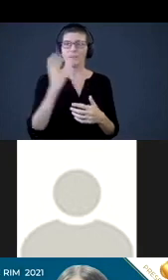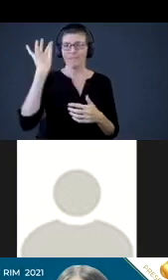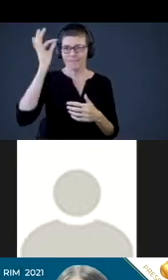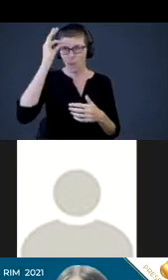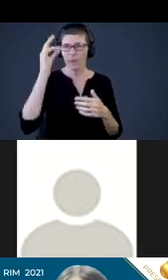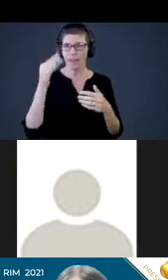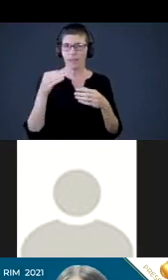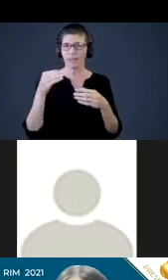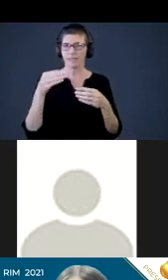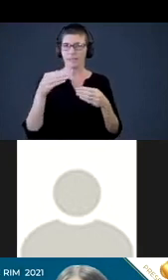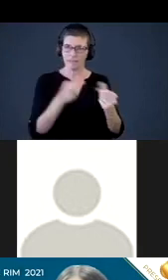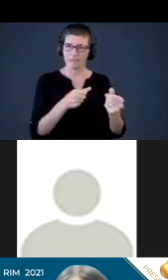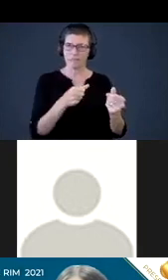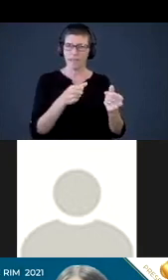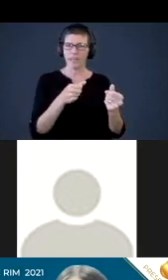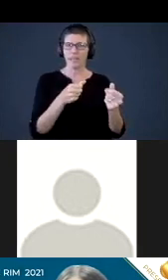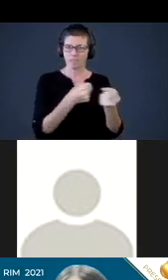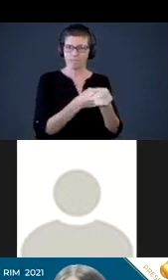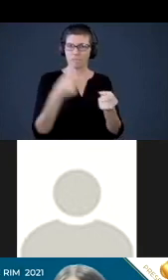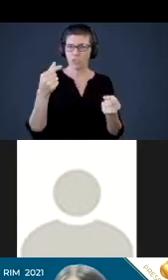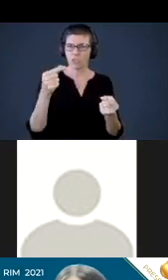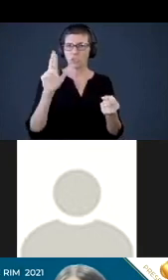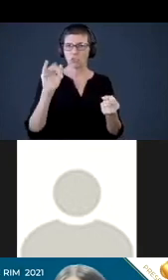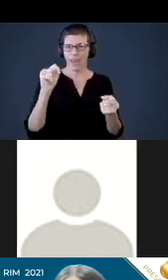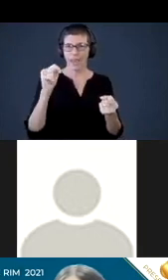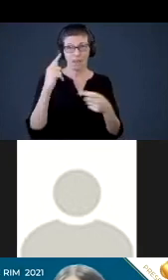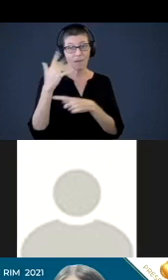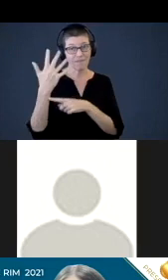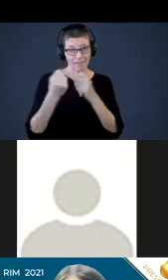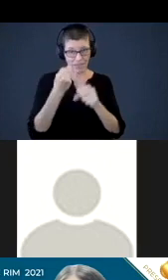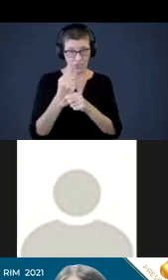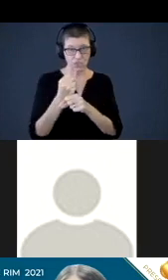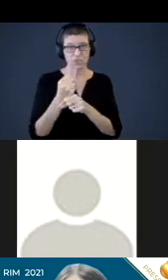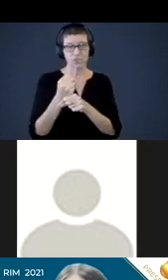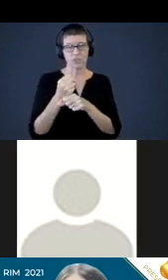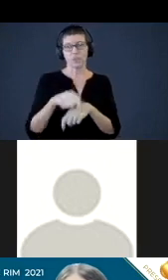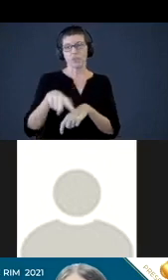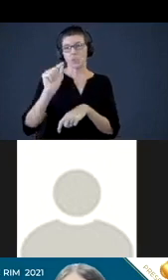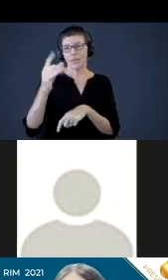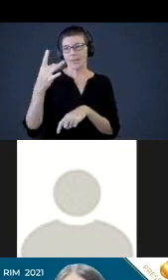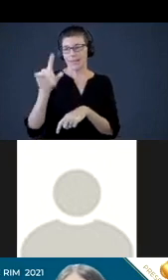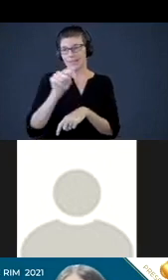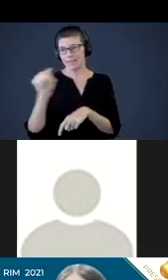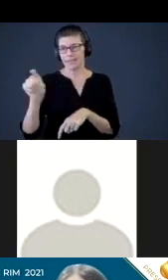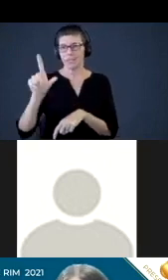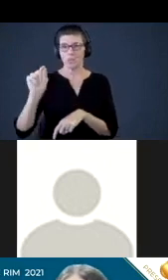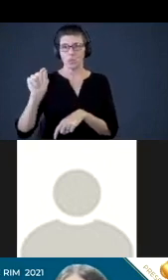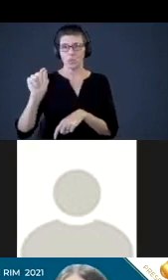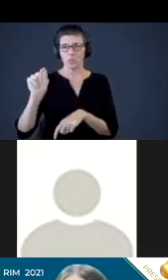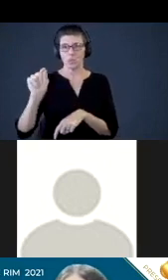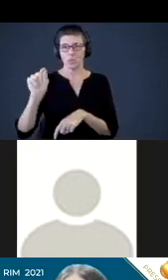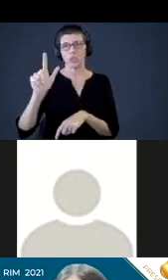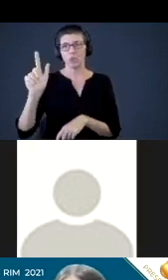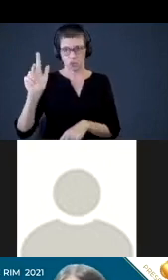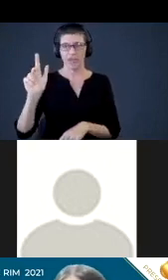funded grant, which is a five year grant from 2018 to 2023. And